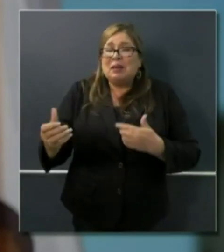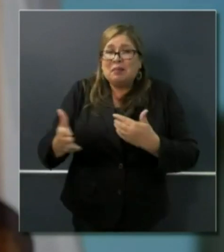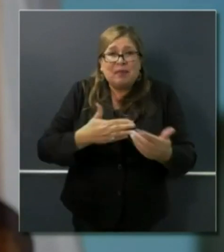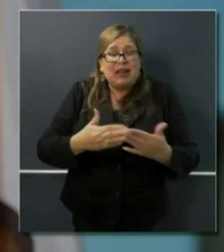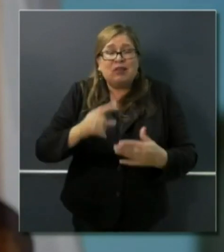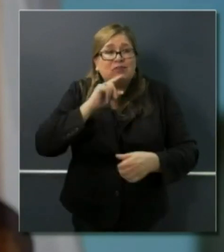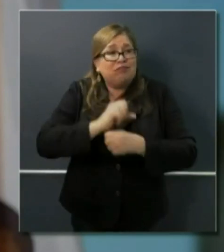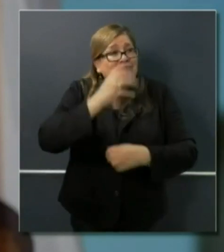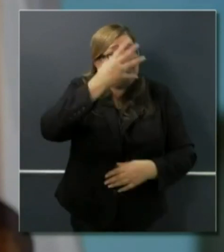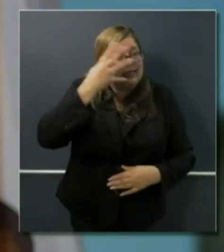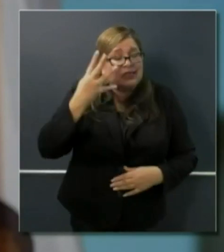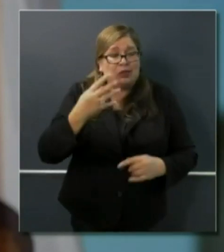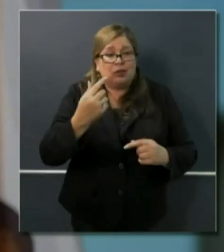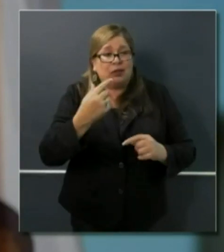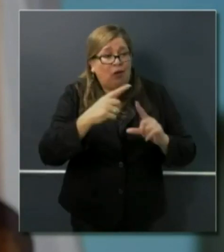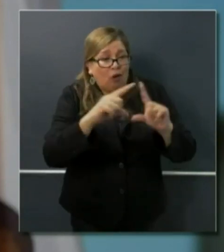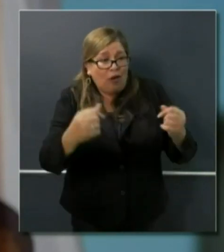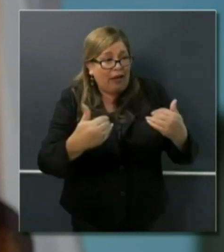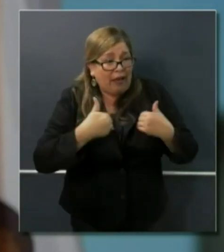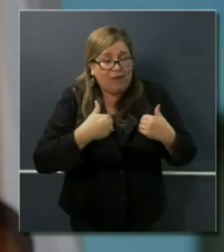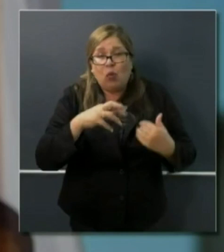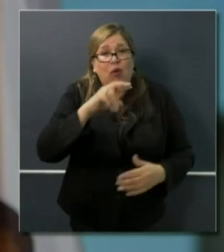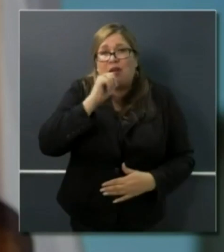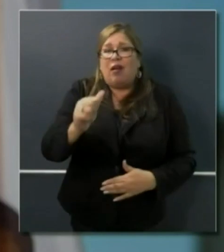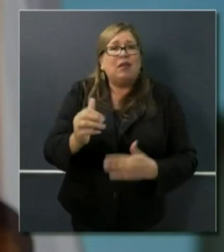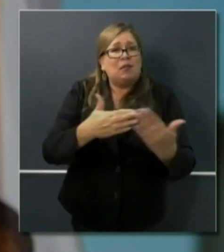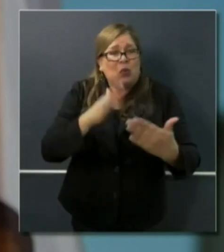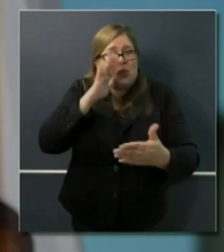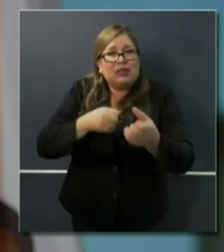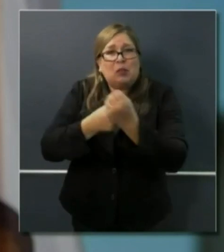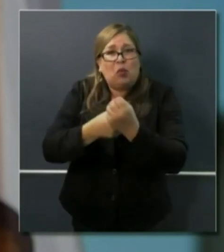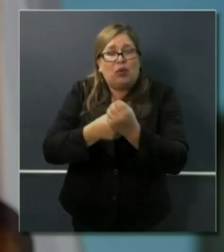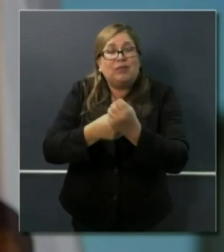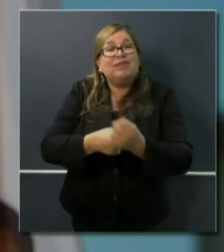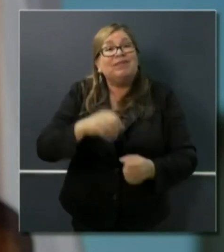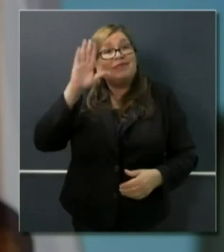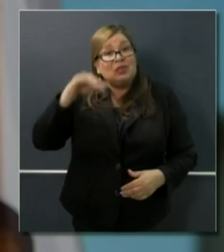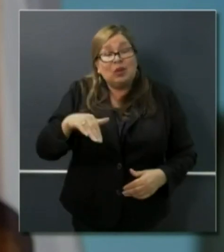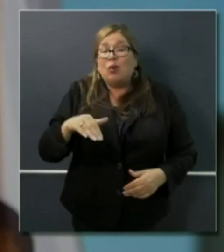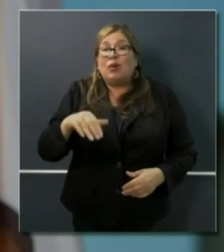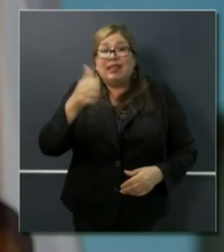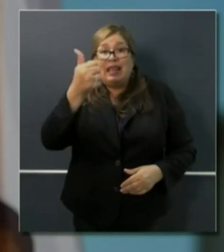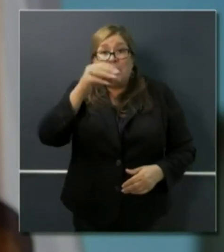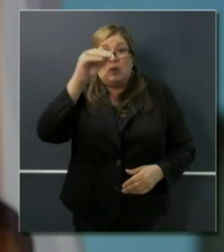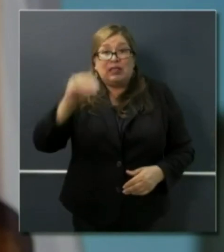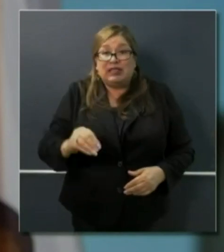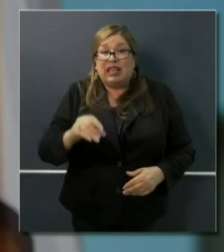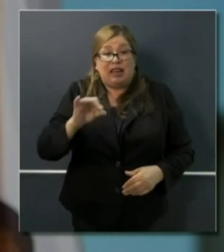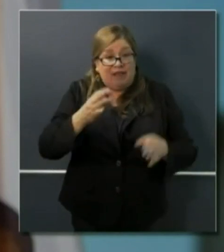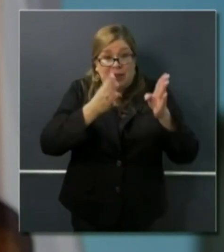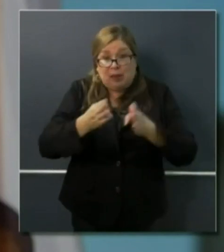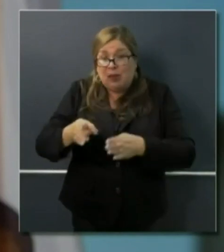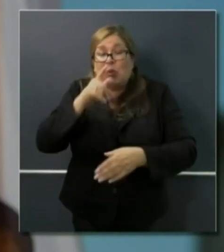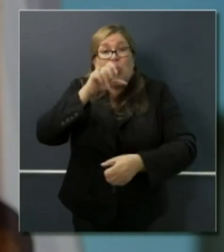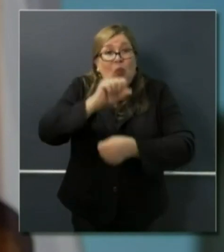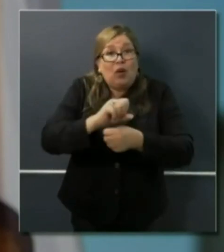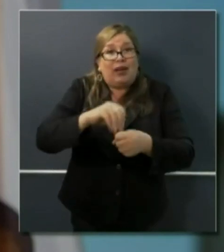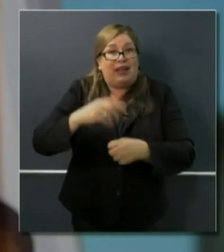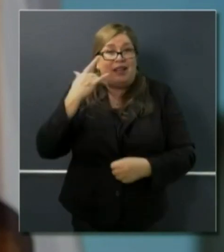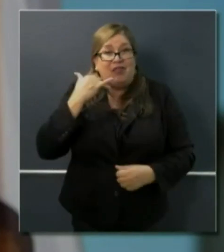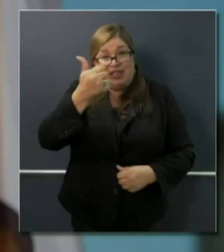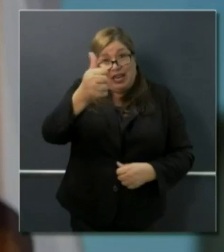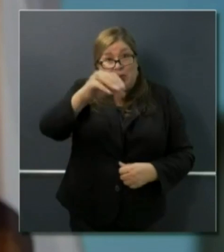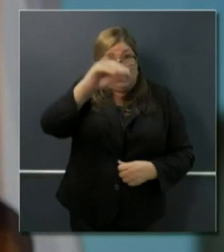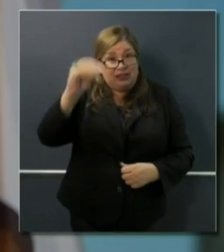status. 10%, 10% of California's workforce is undocumented. 10%. Any